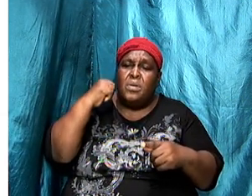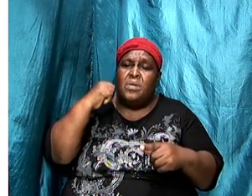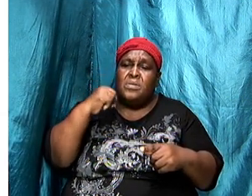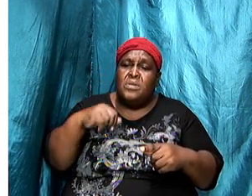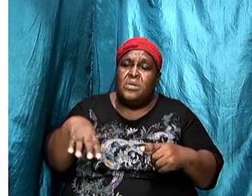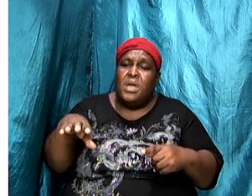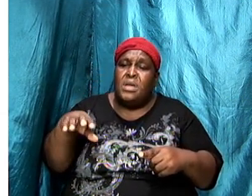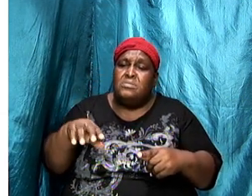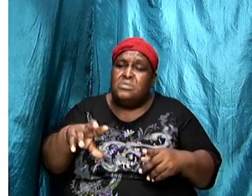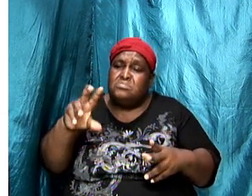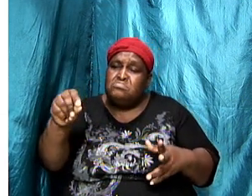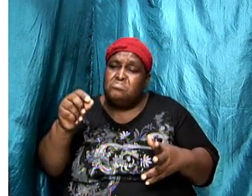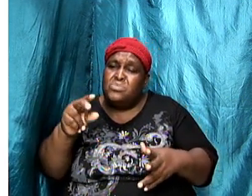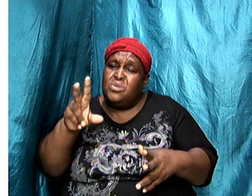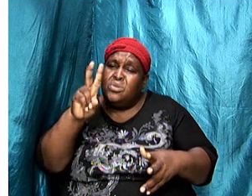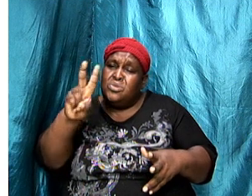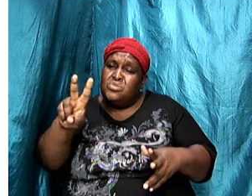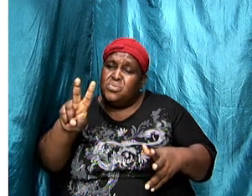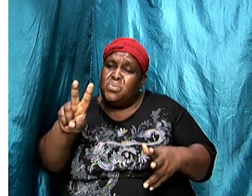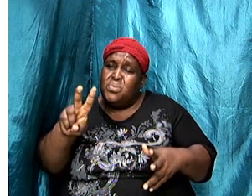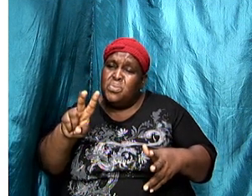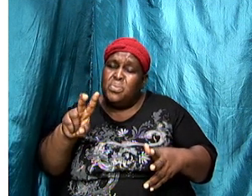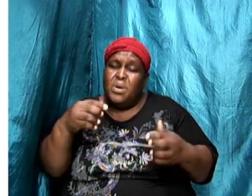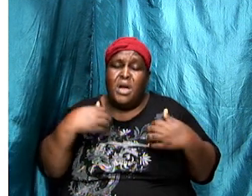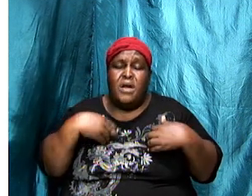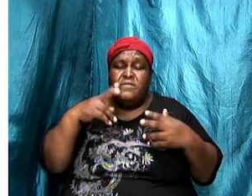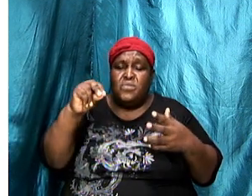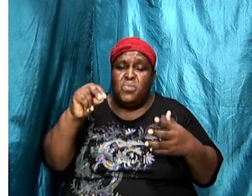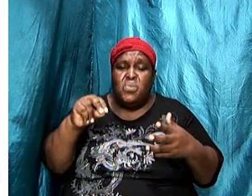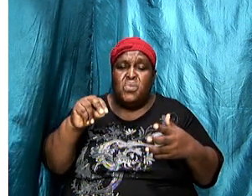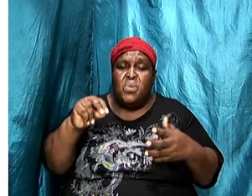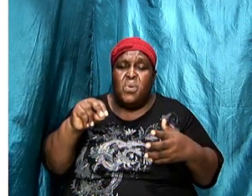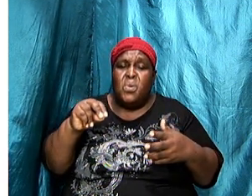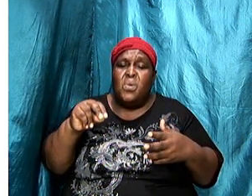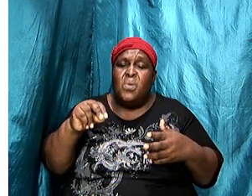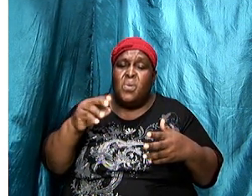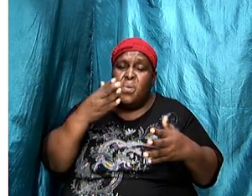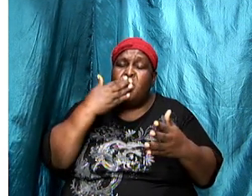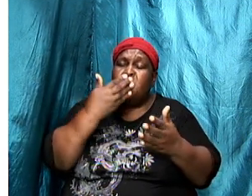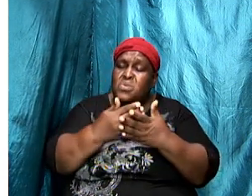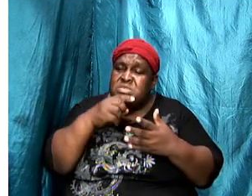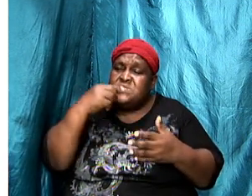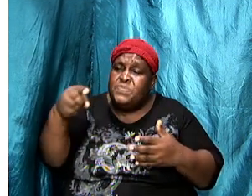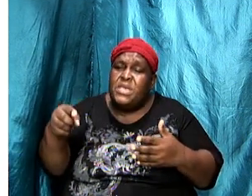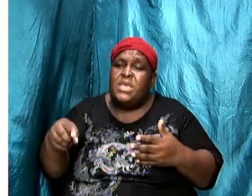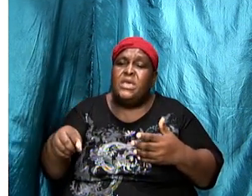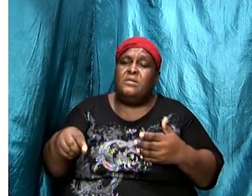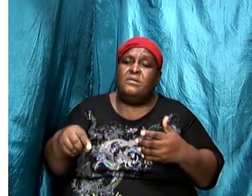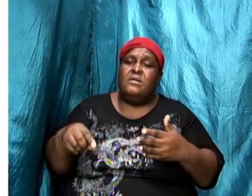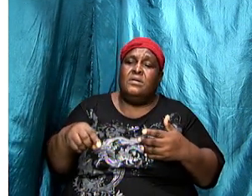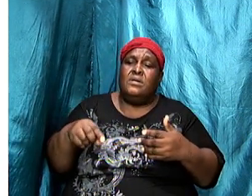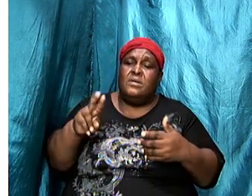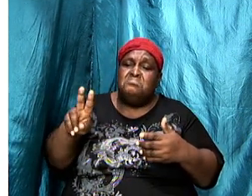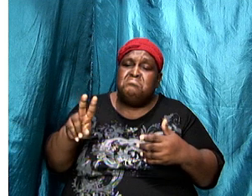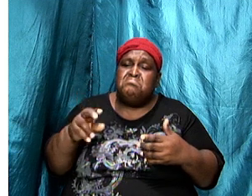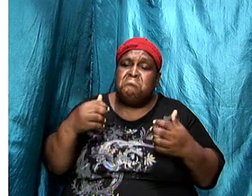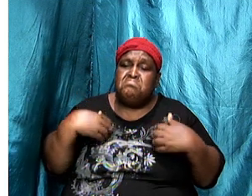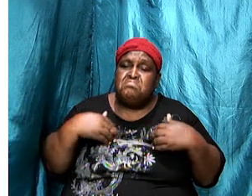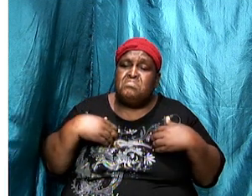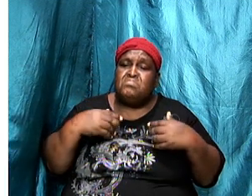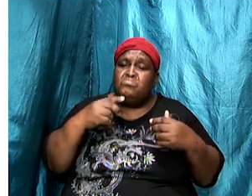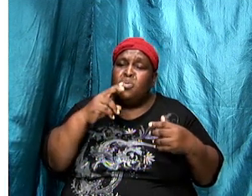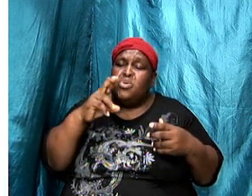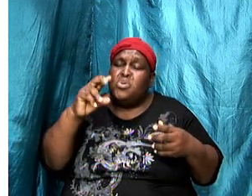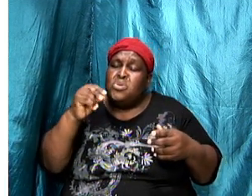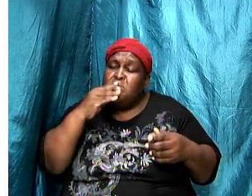and there were two that had no criticism but just in a general sense they just following when you read you get the